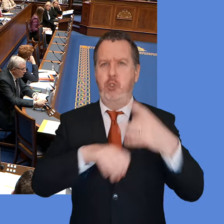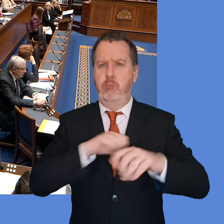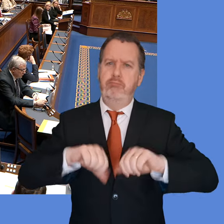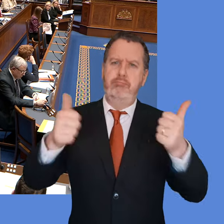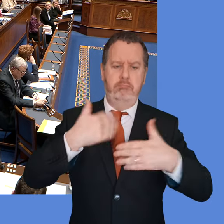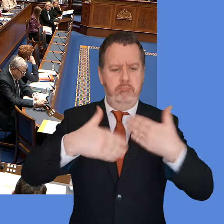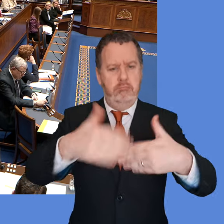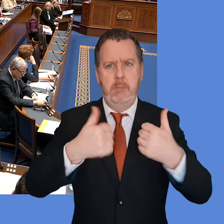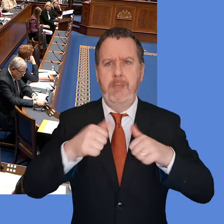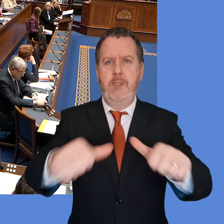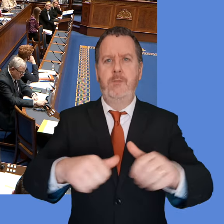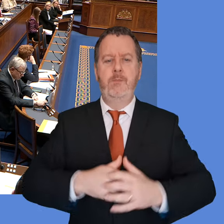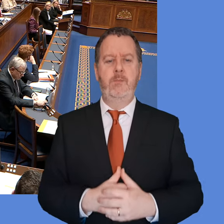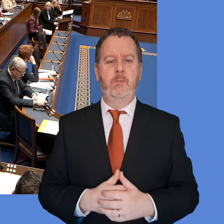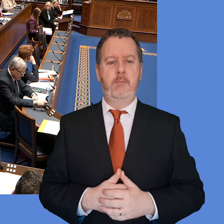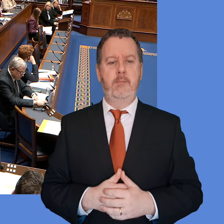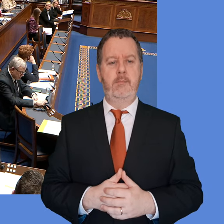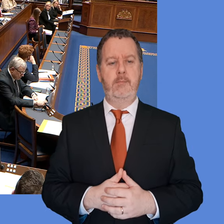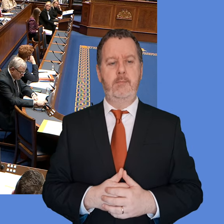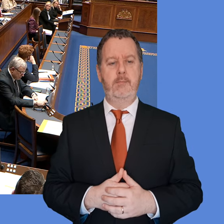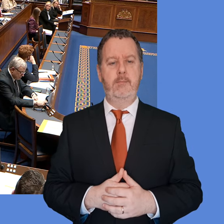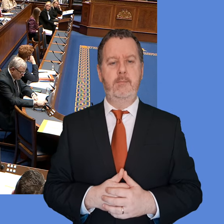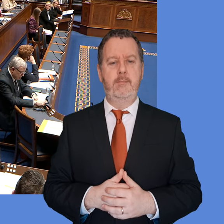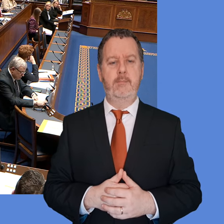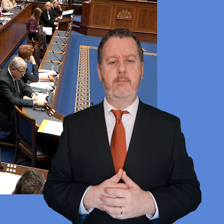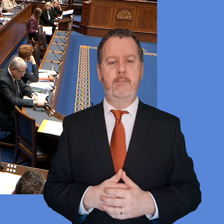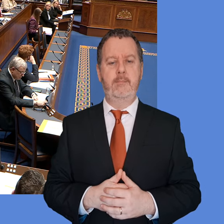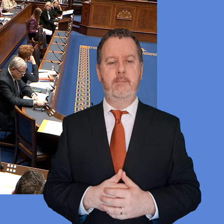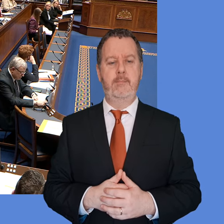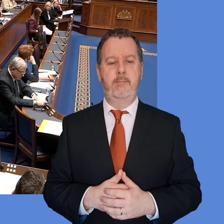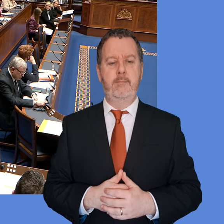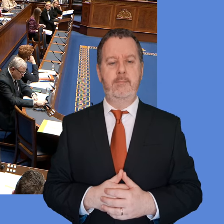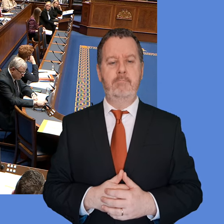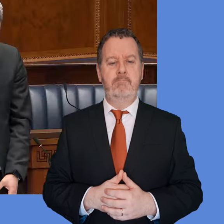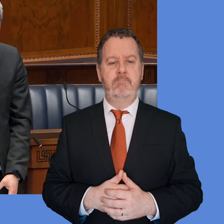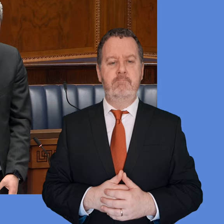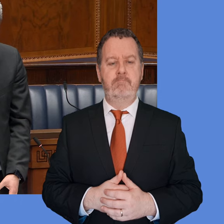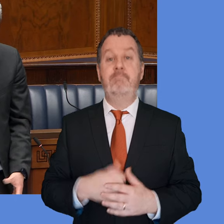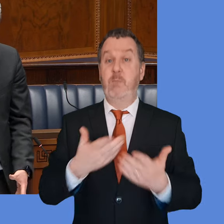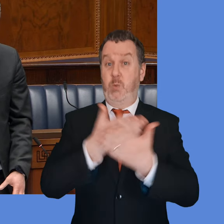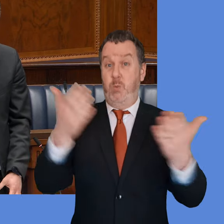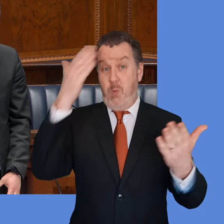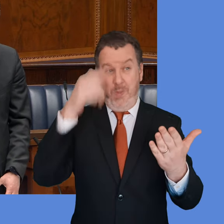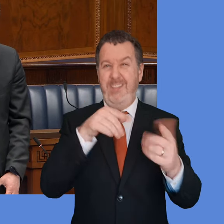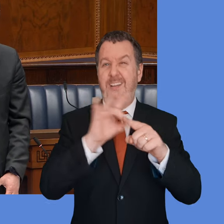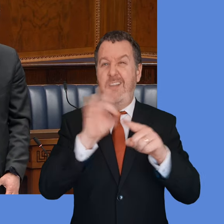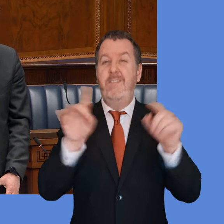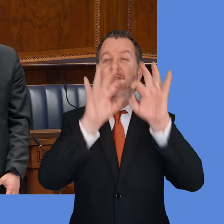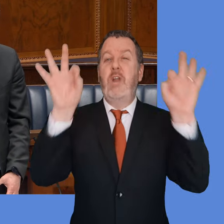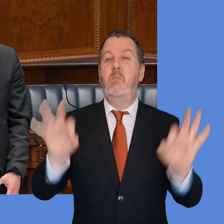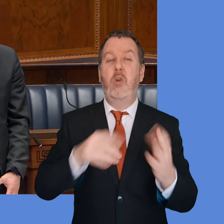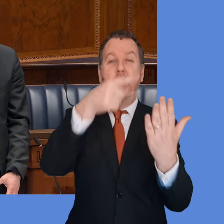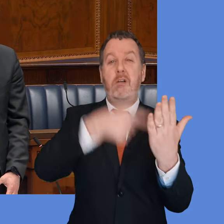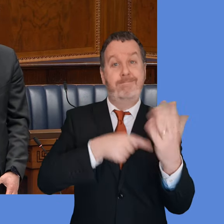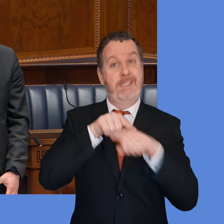The will be aware that many of these frameworks are rendered subject to budgets. Is the minister